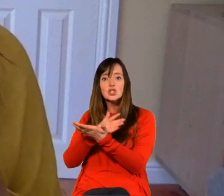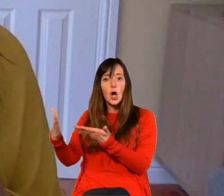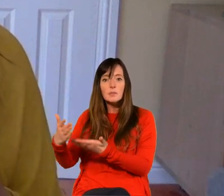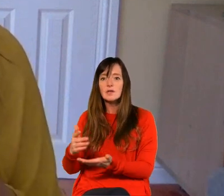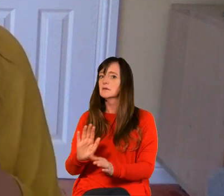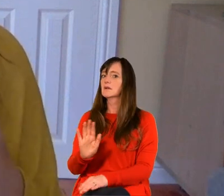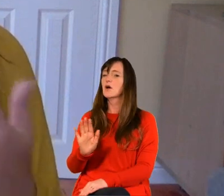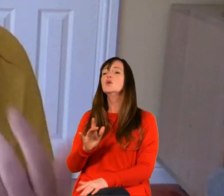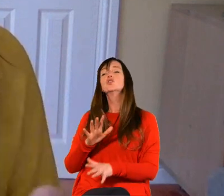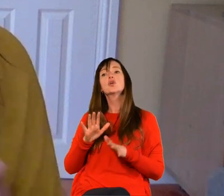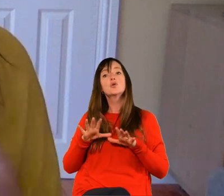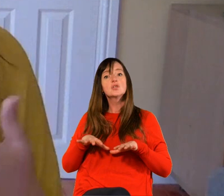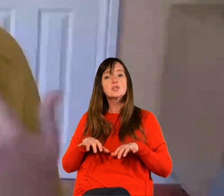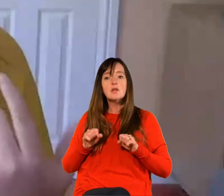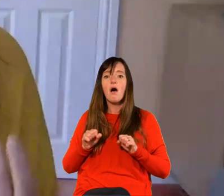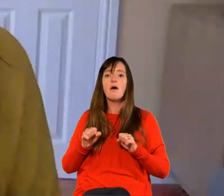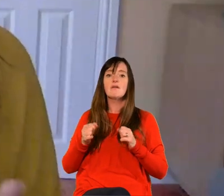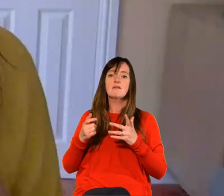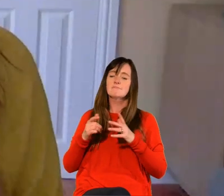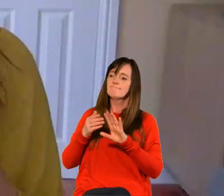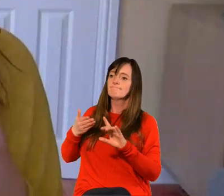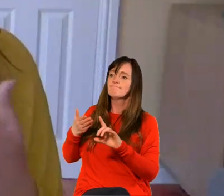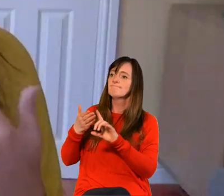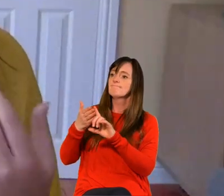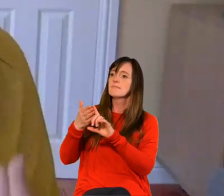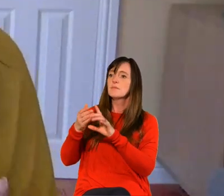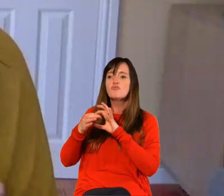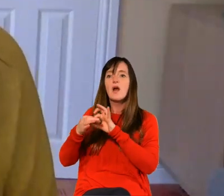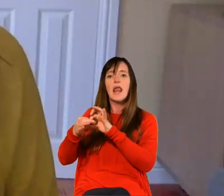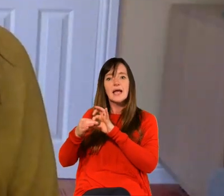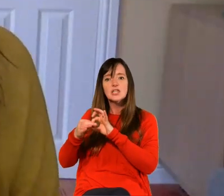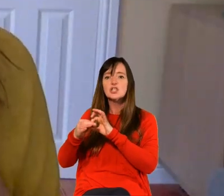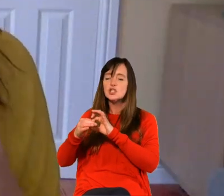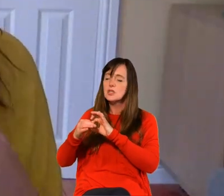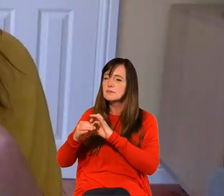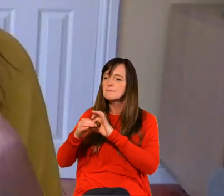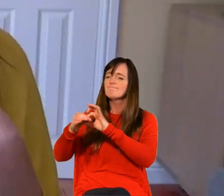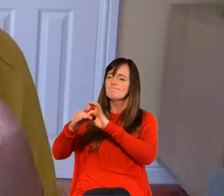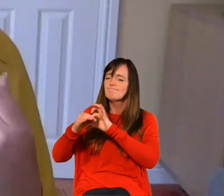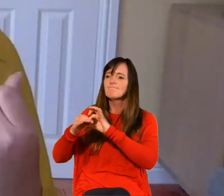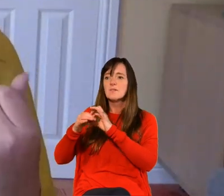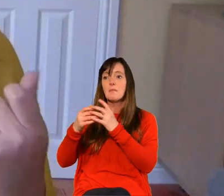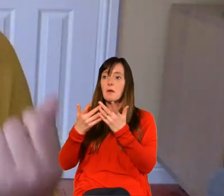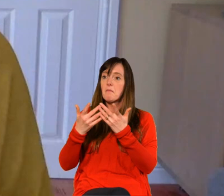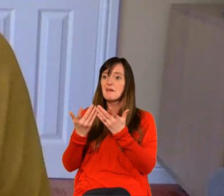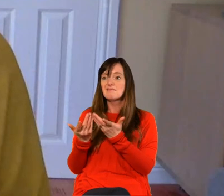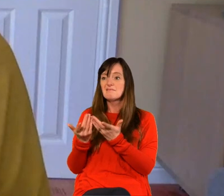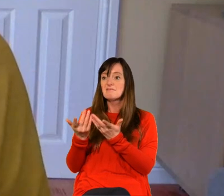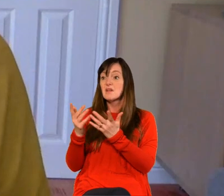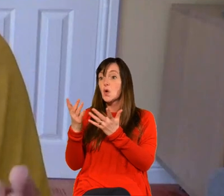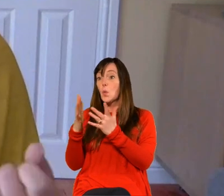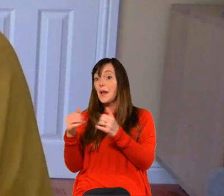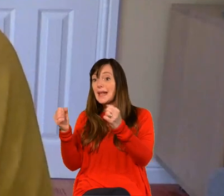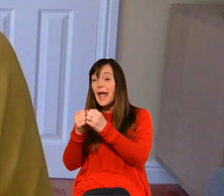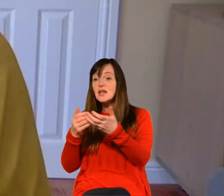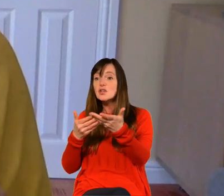relationships and as you kind of talk about your weekends you can like throw in what you've been doing about going to church or something that you just read over the